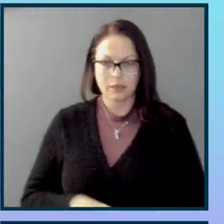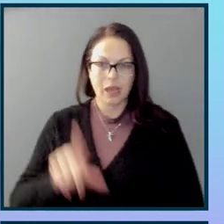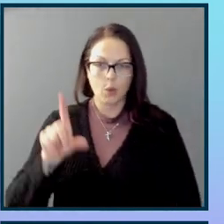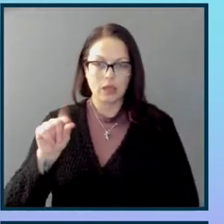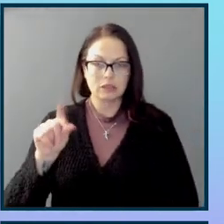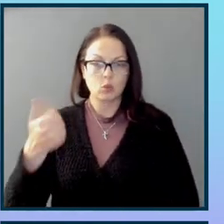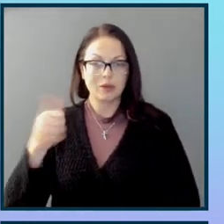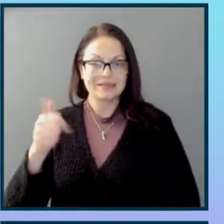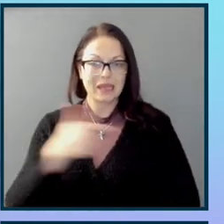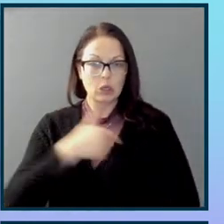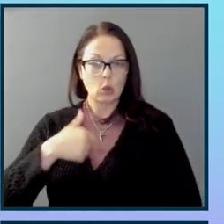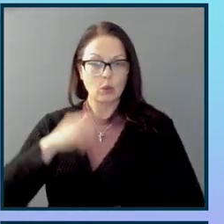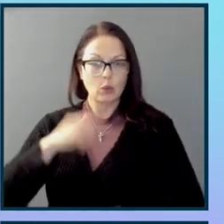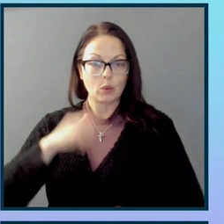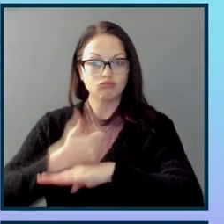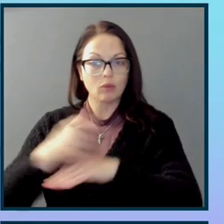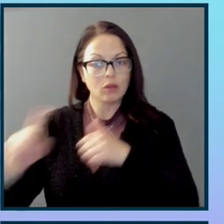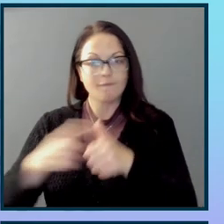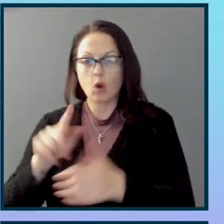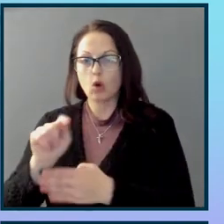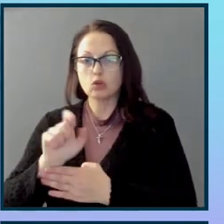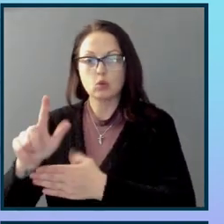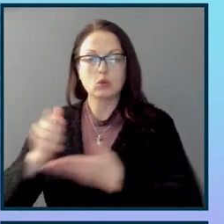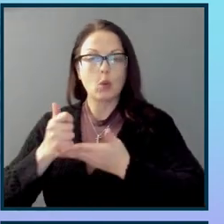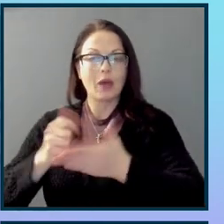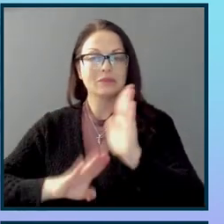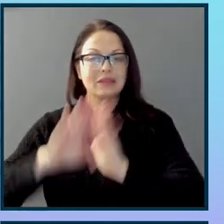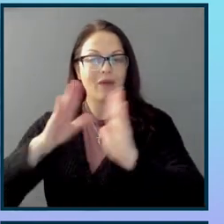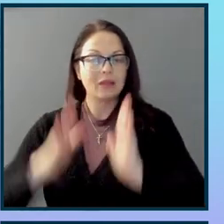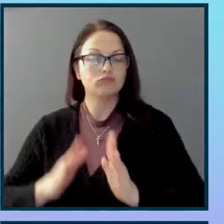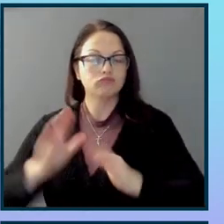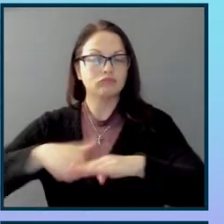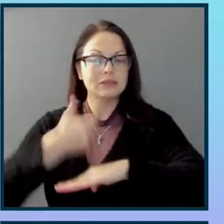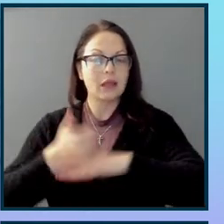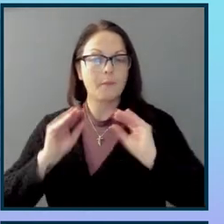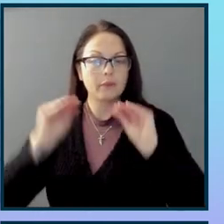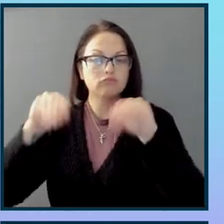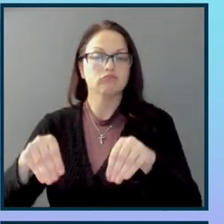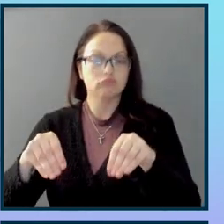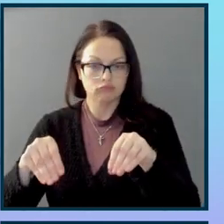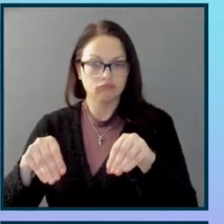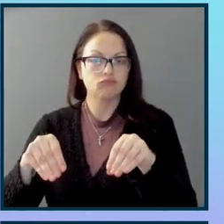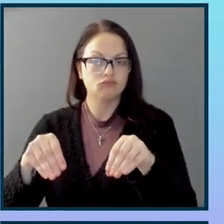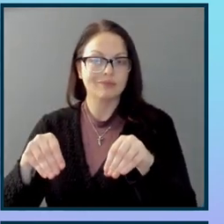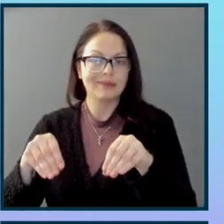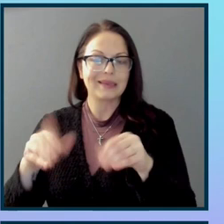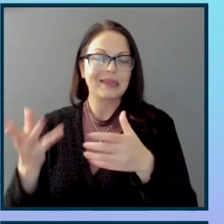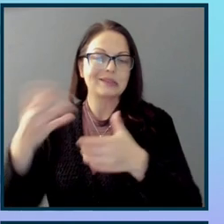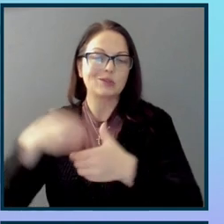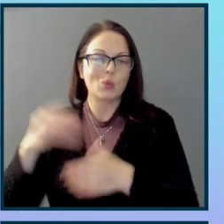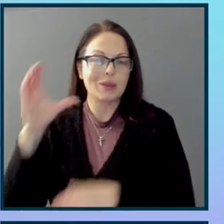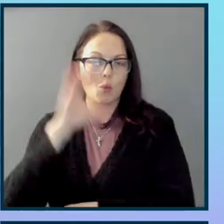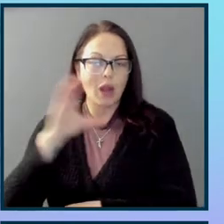first tool to really help developers by building it into the browser extension.